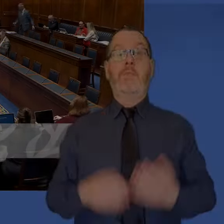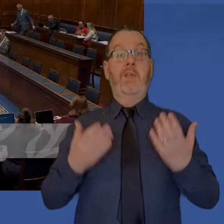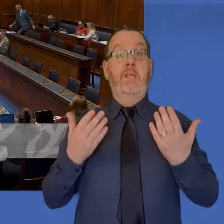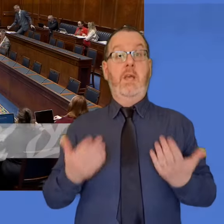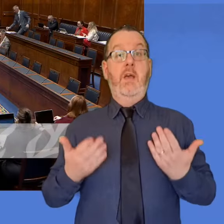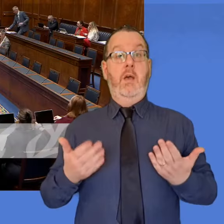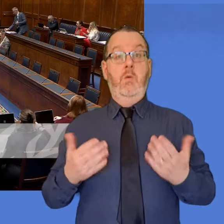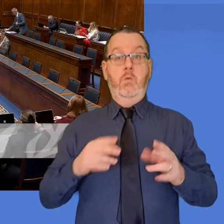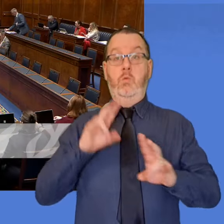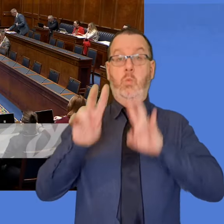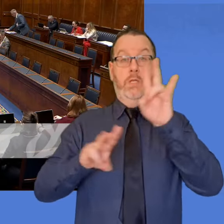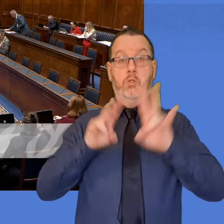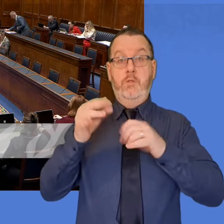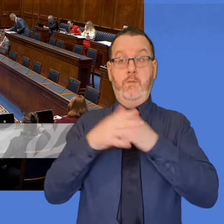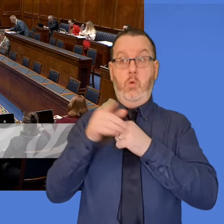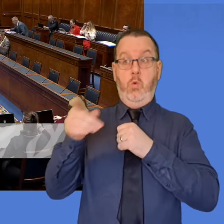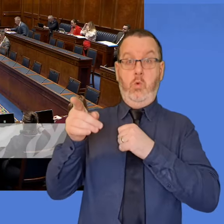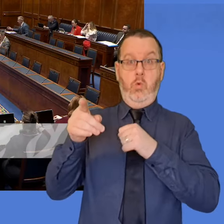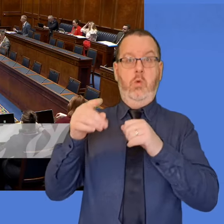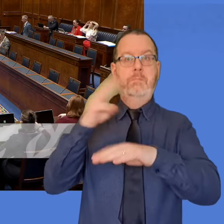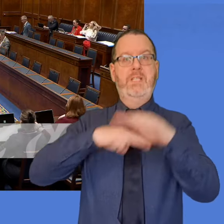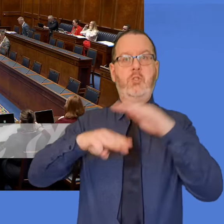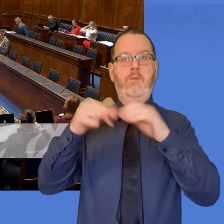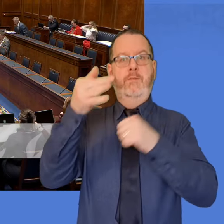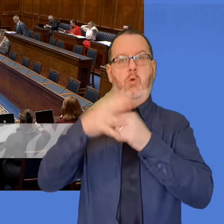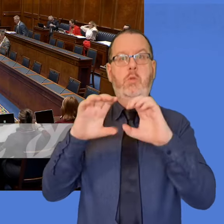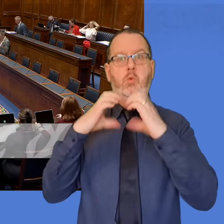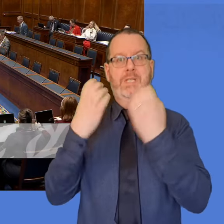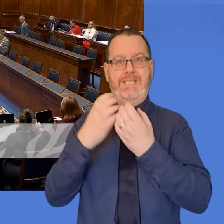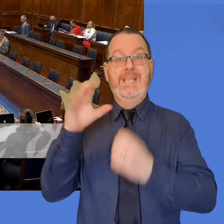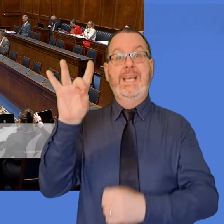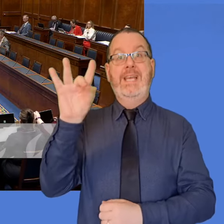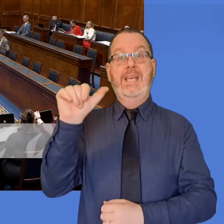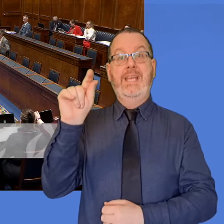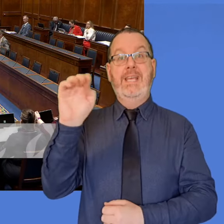I move to questions for the Communities Minister and I call Kate Nicholl.